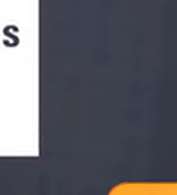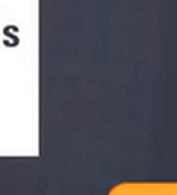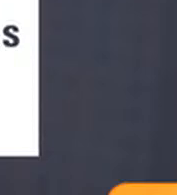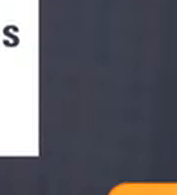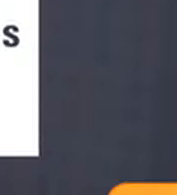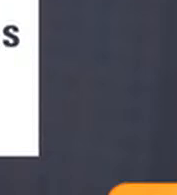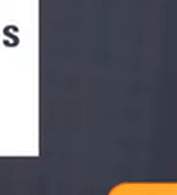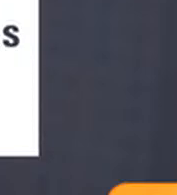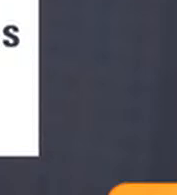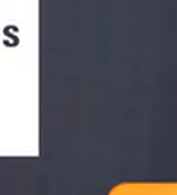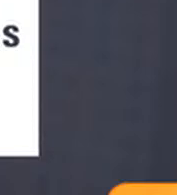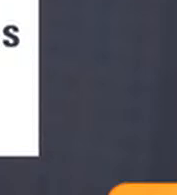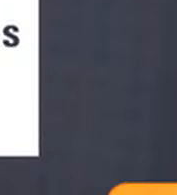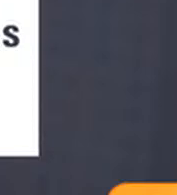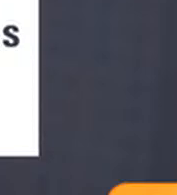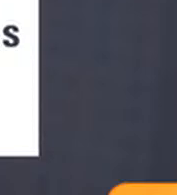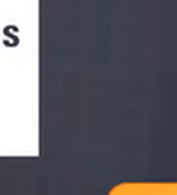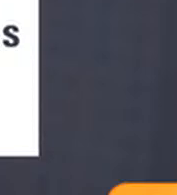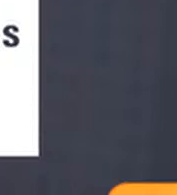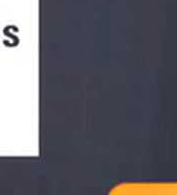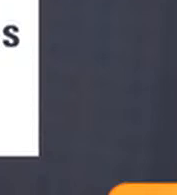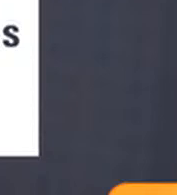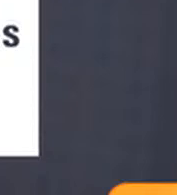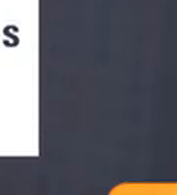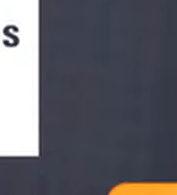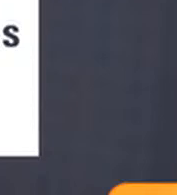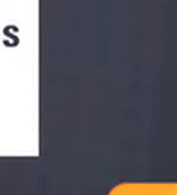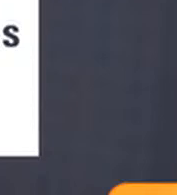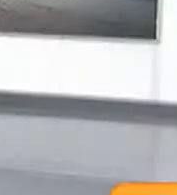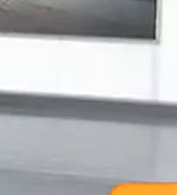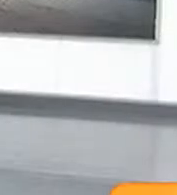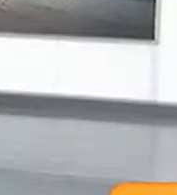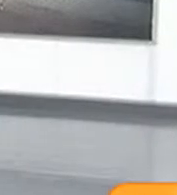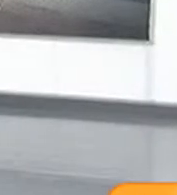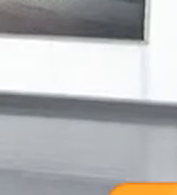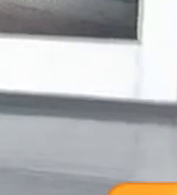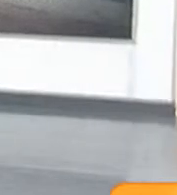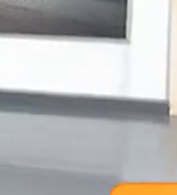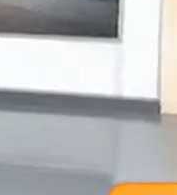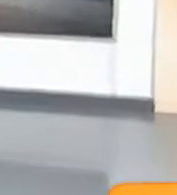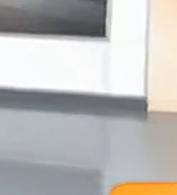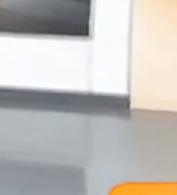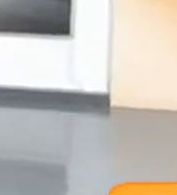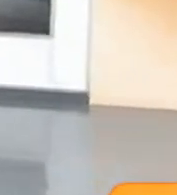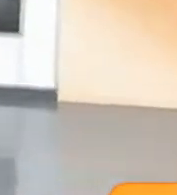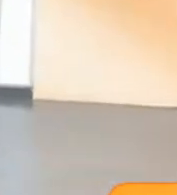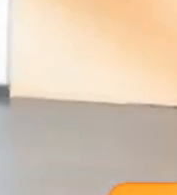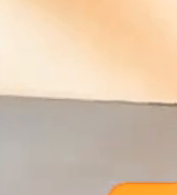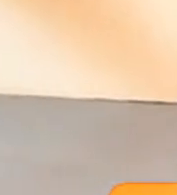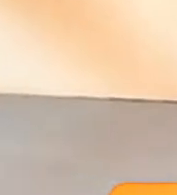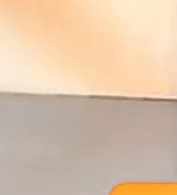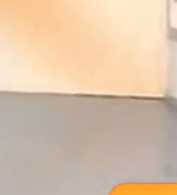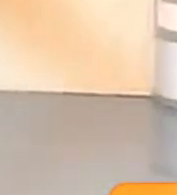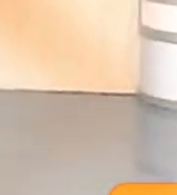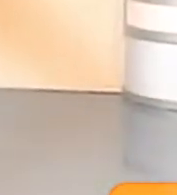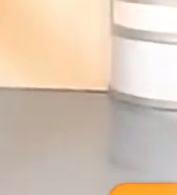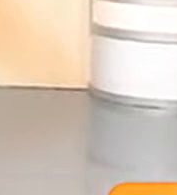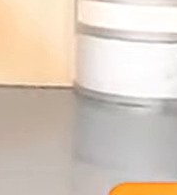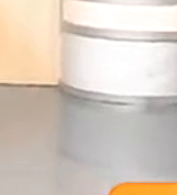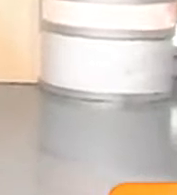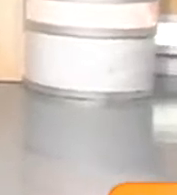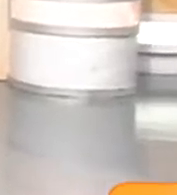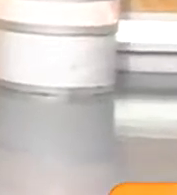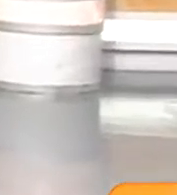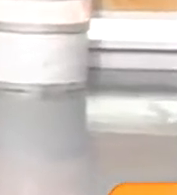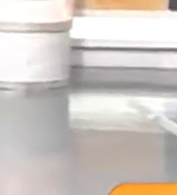50,000 houses in a total of five years. So that deficit was still not met. Those number of houses they